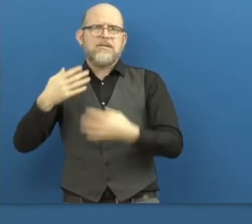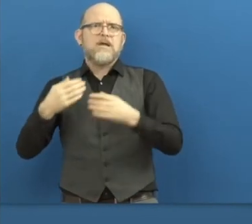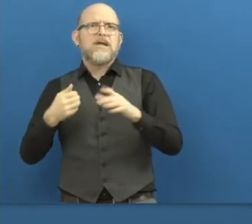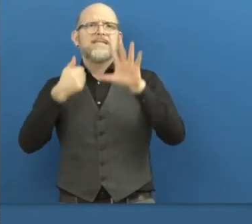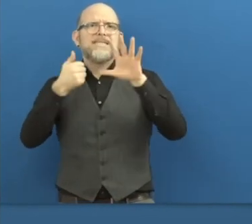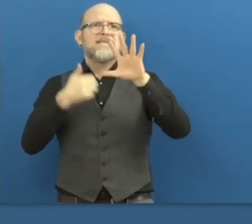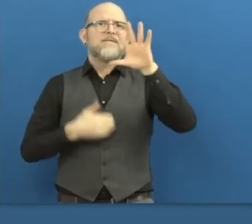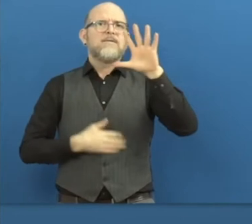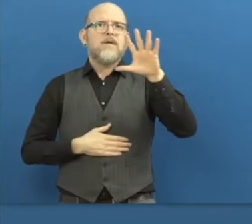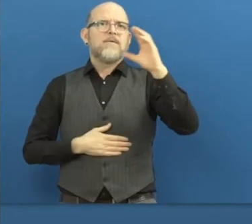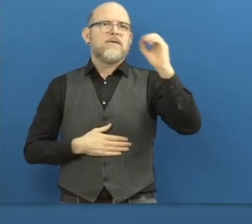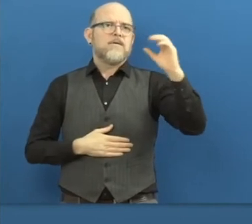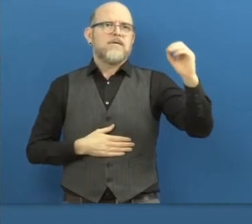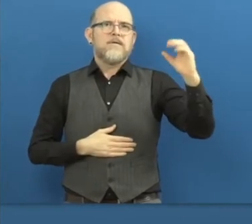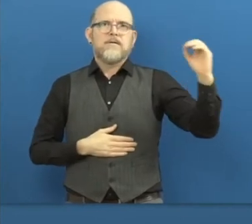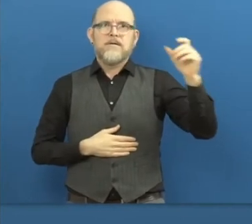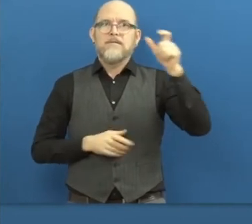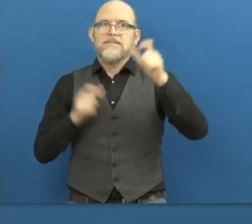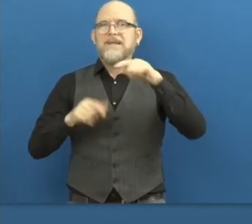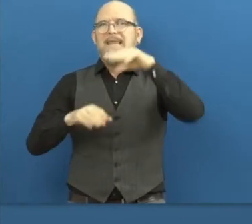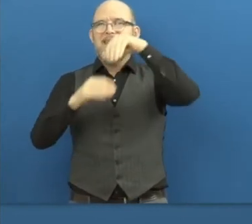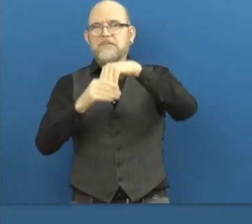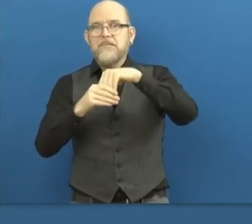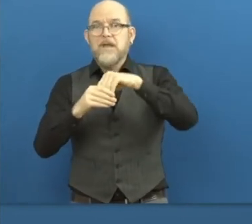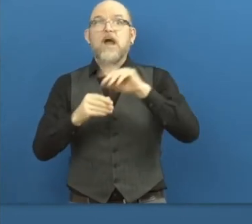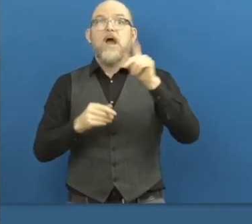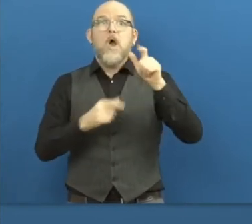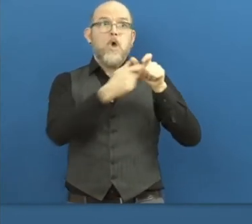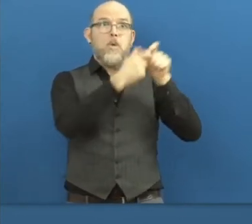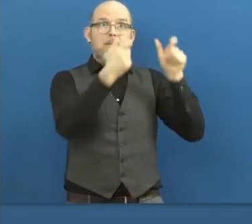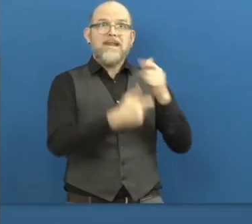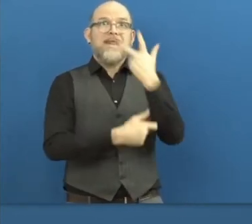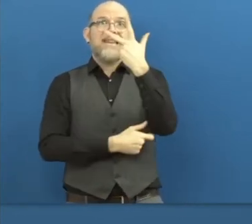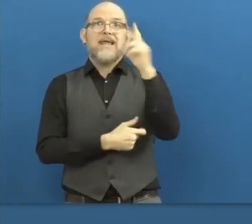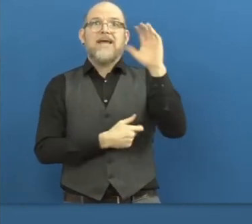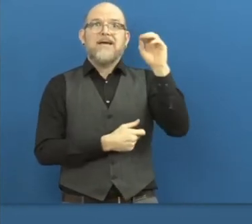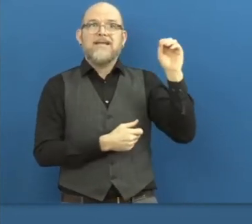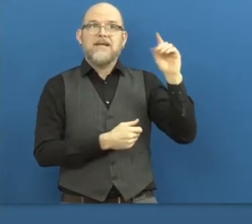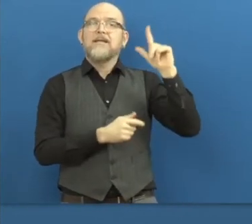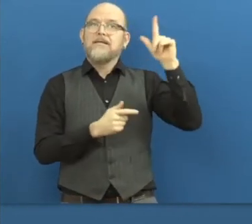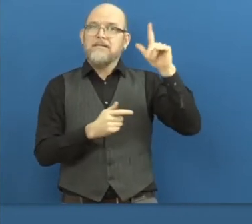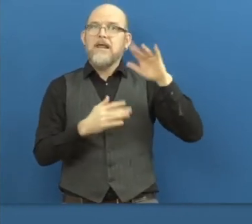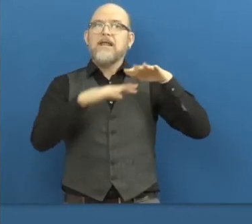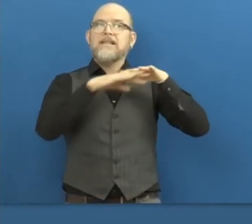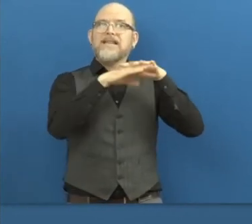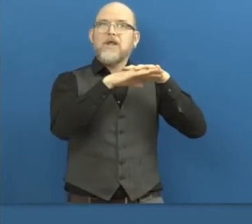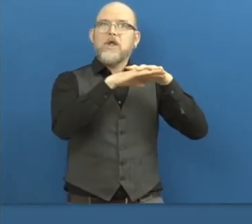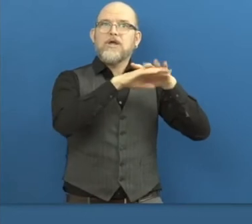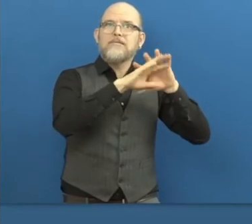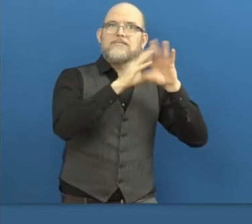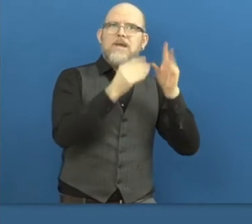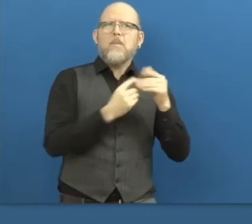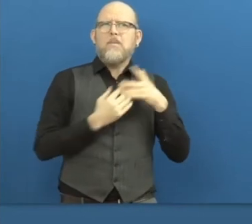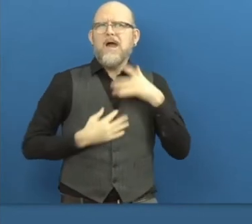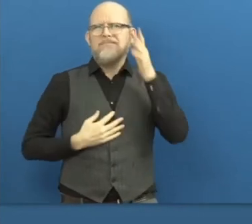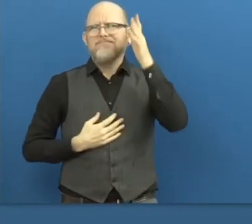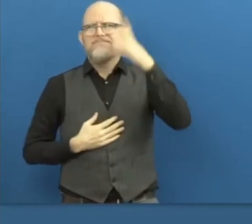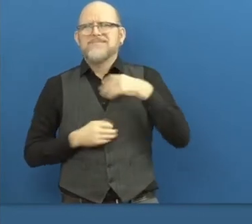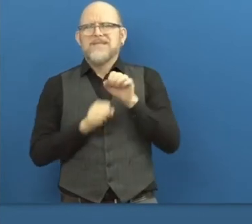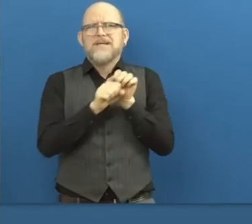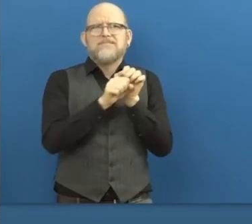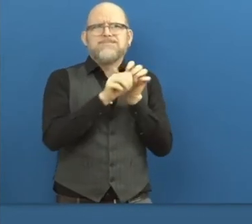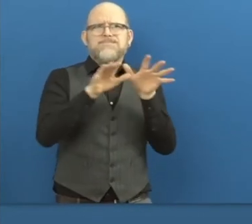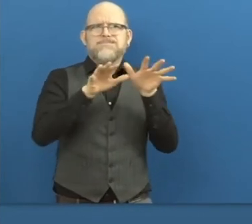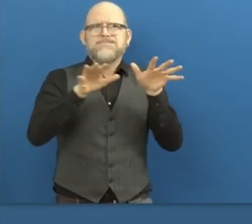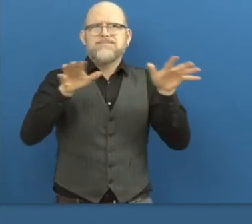and our main focus is to keep growing the work in Brazil and we're also a part of the impact